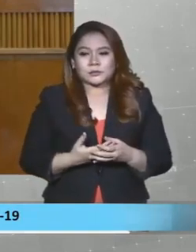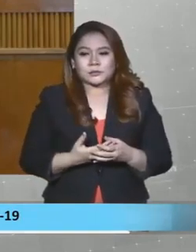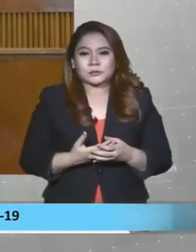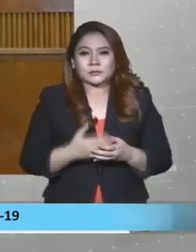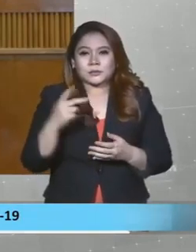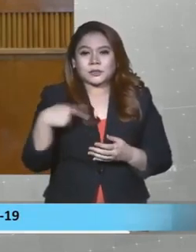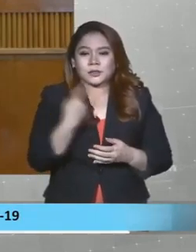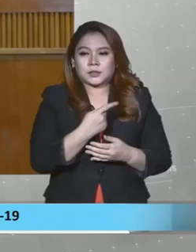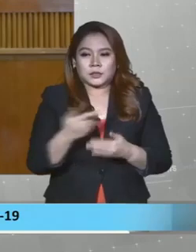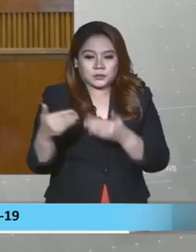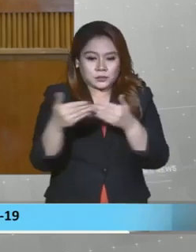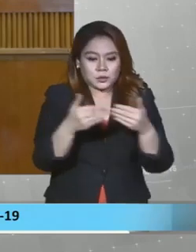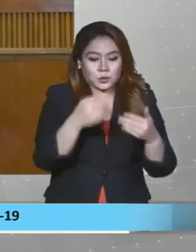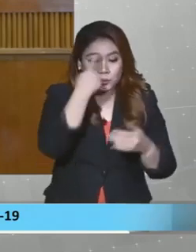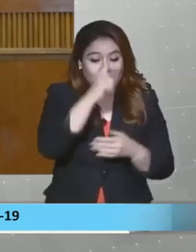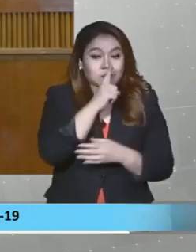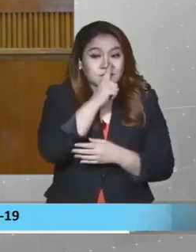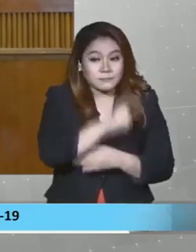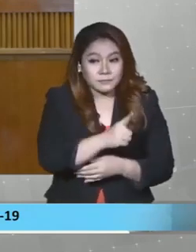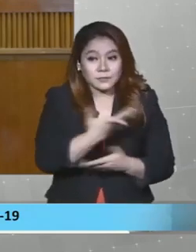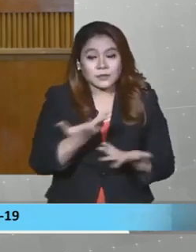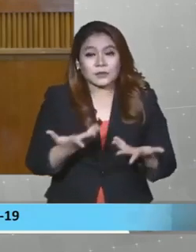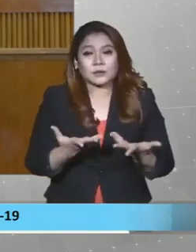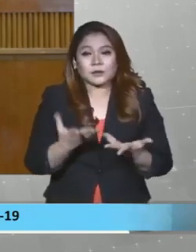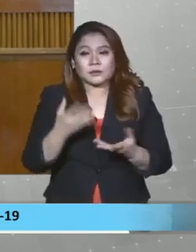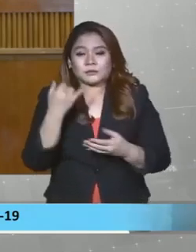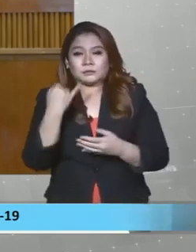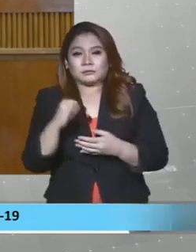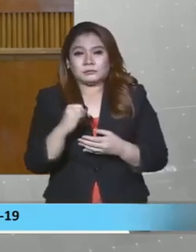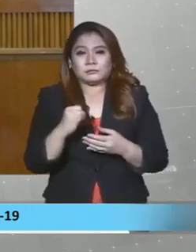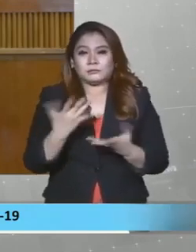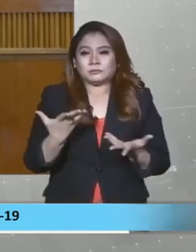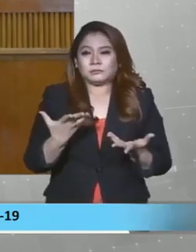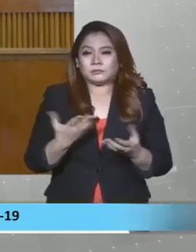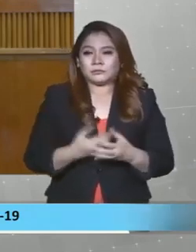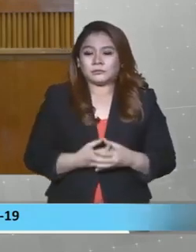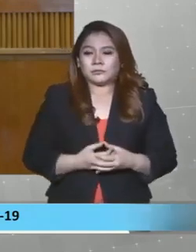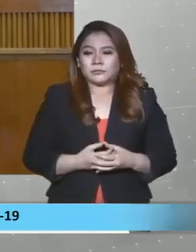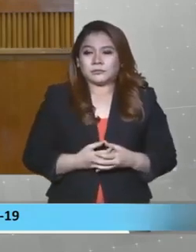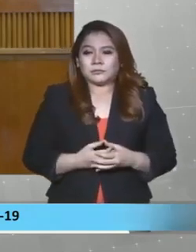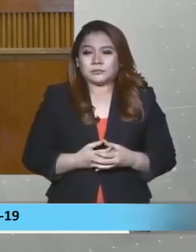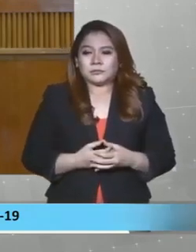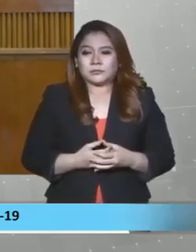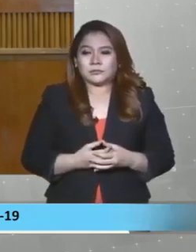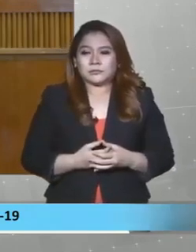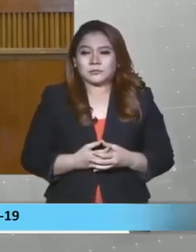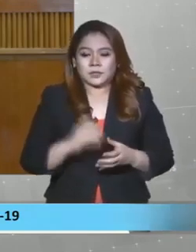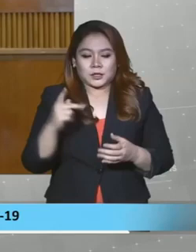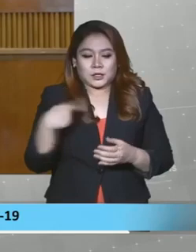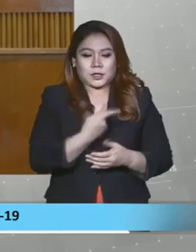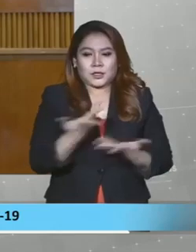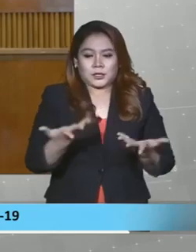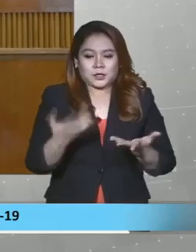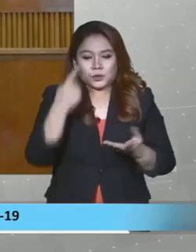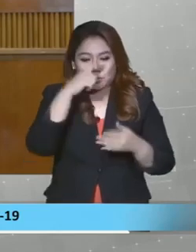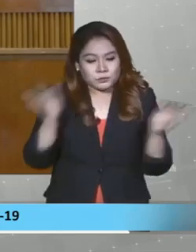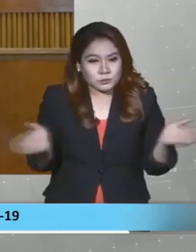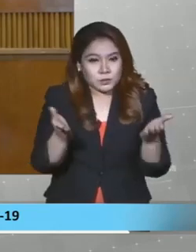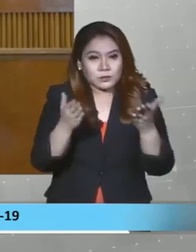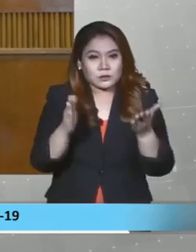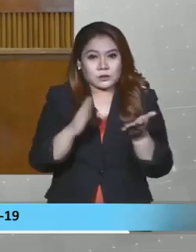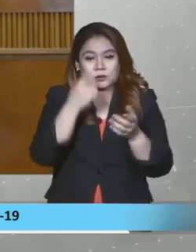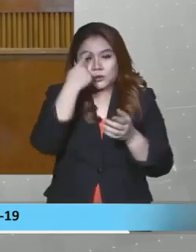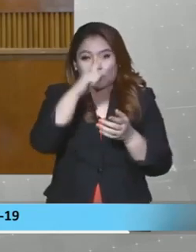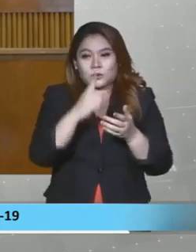we continue to ensure that we cut transmission, we ensure that more people take their boosted doses. We continue to reopen but we open